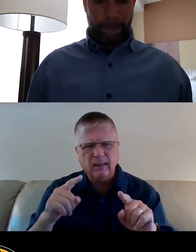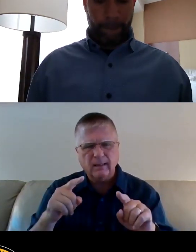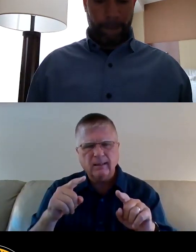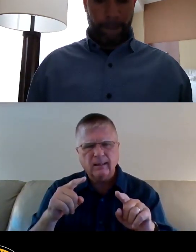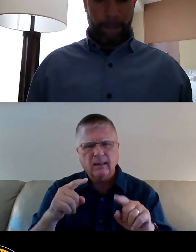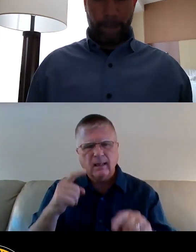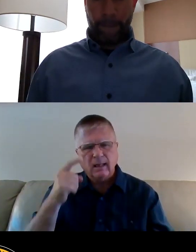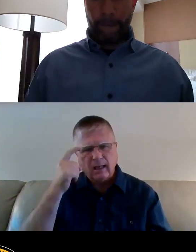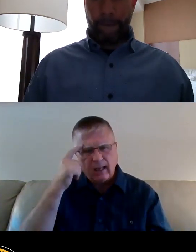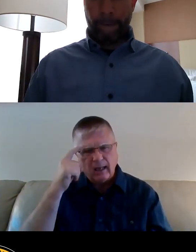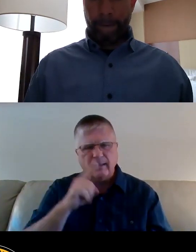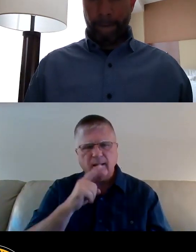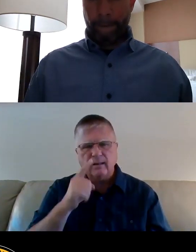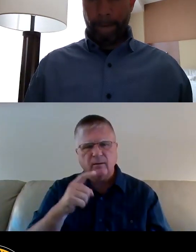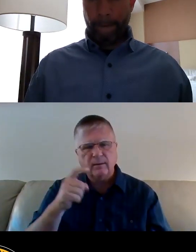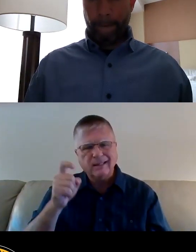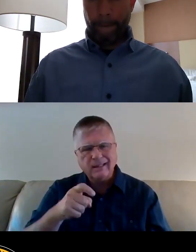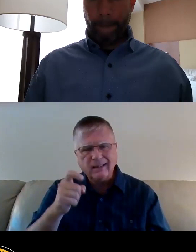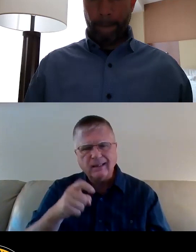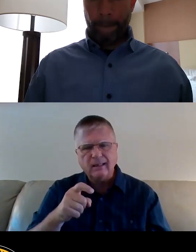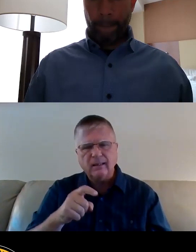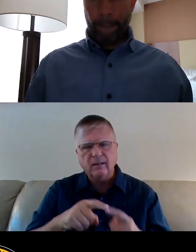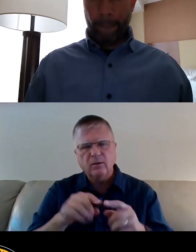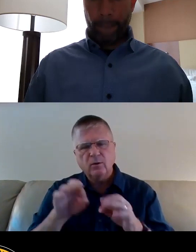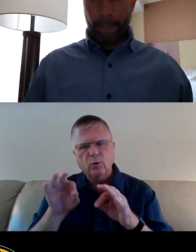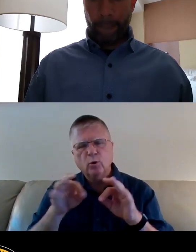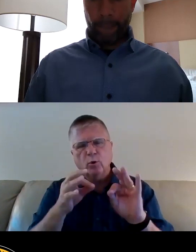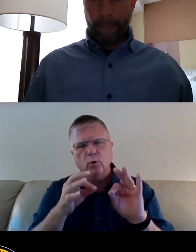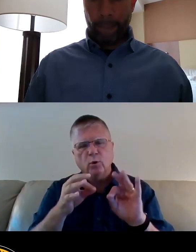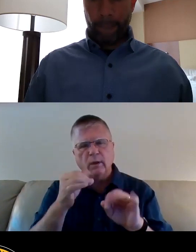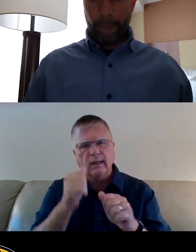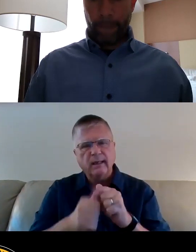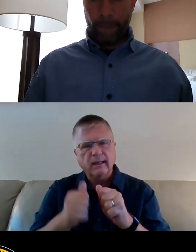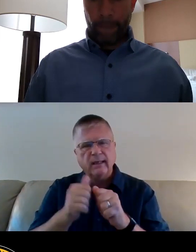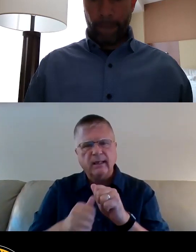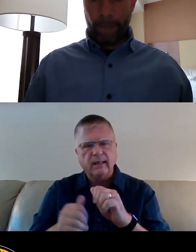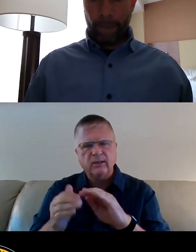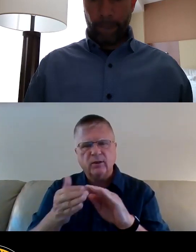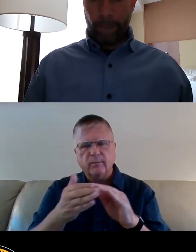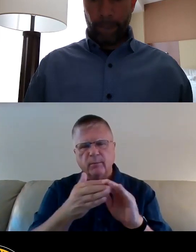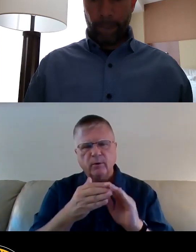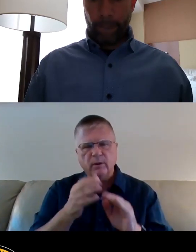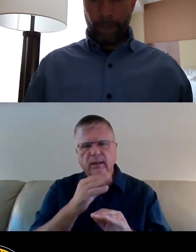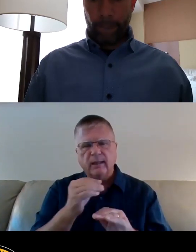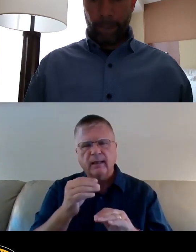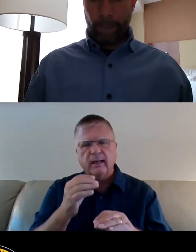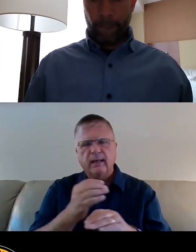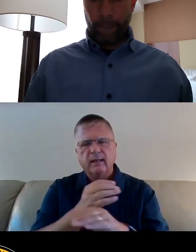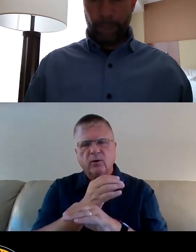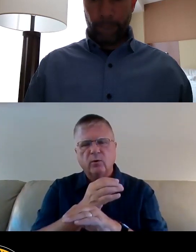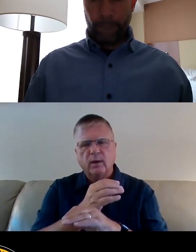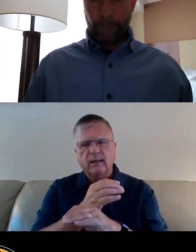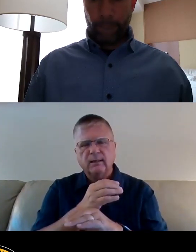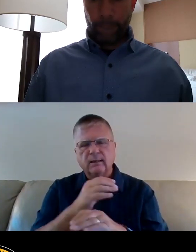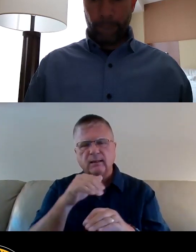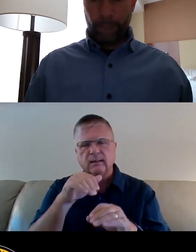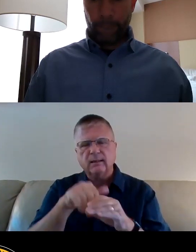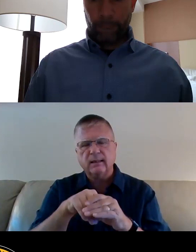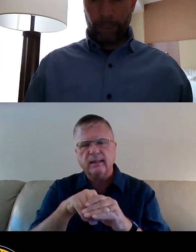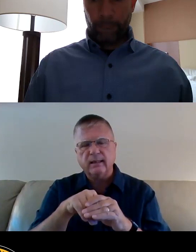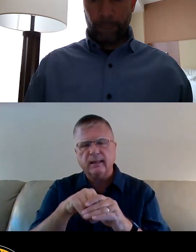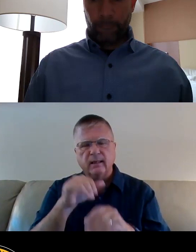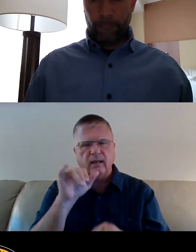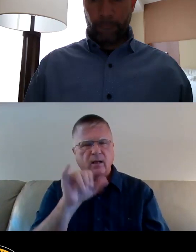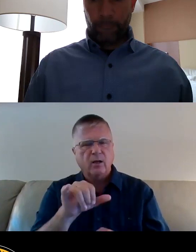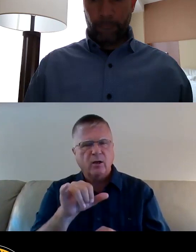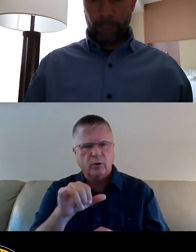there is a need to look at each of and the crisis in those